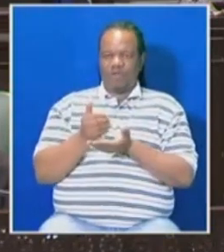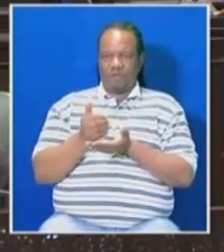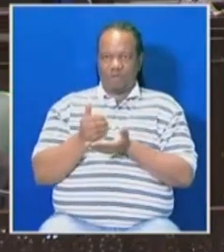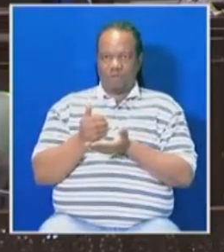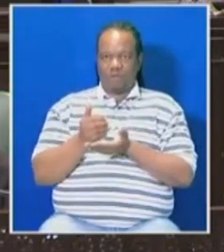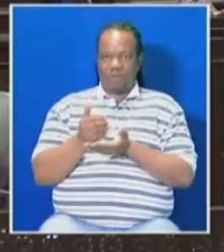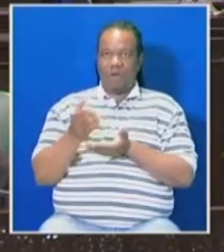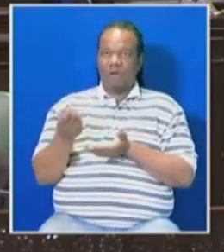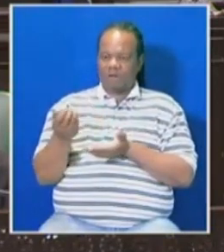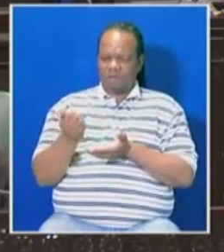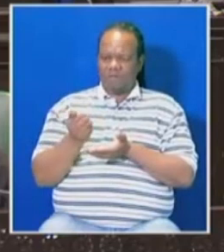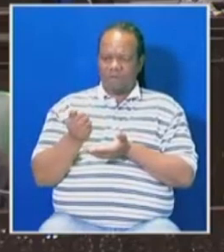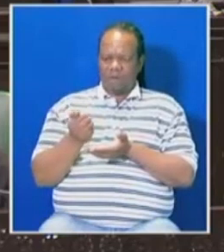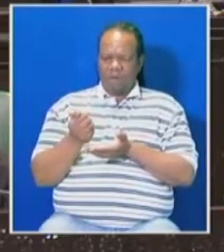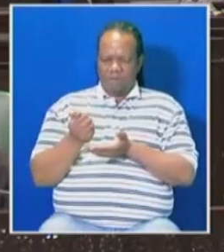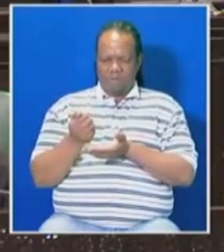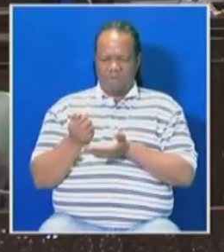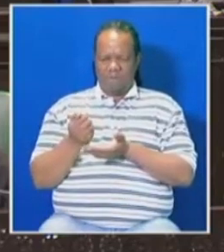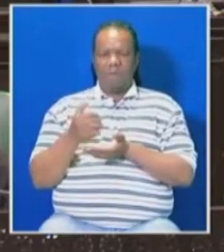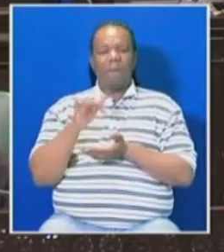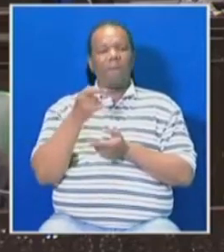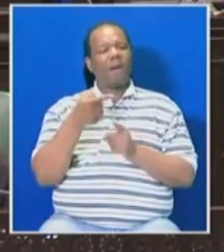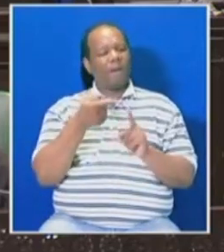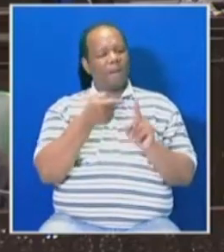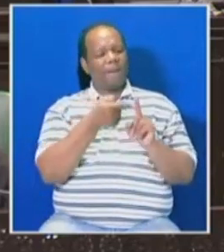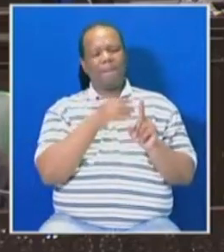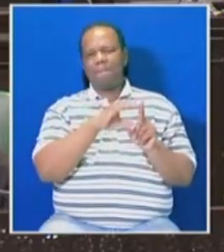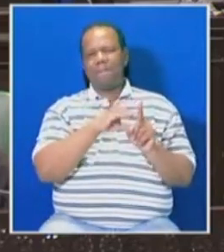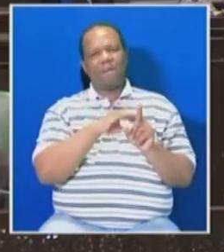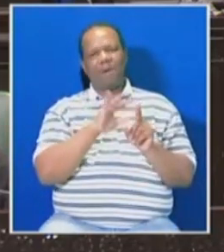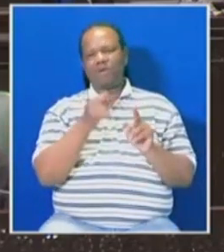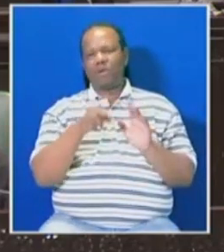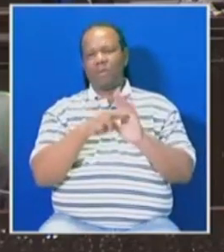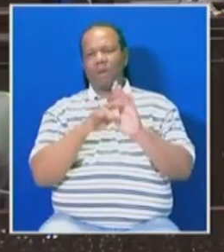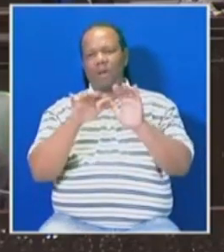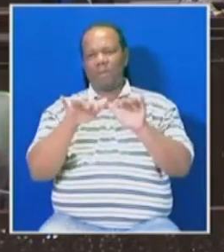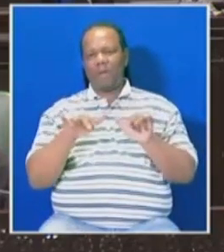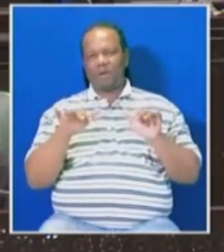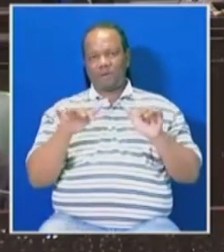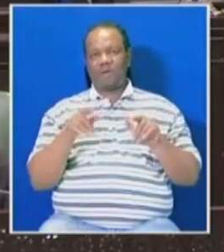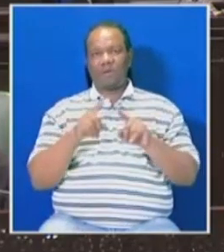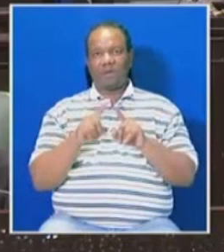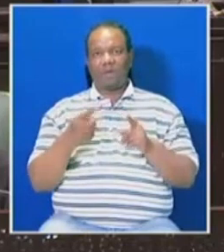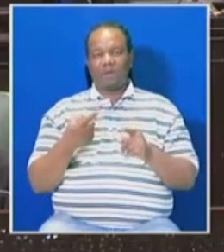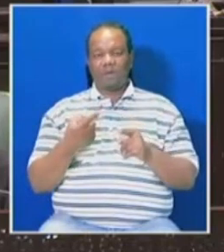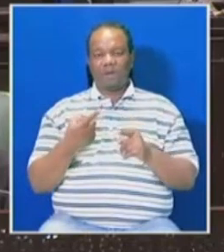that Honorable Member is unparliamentary. That is not true. That Can I read what I have said, Chair?